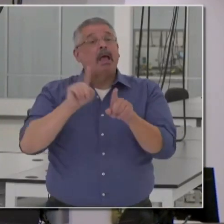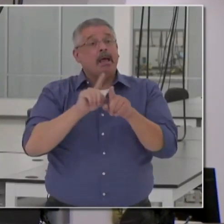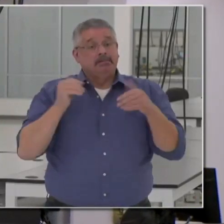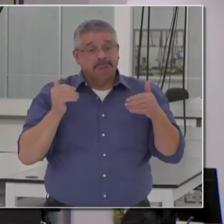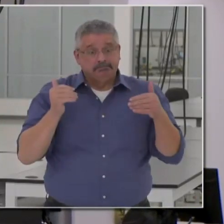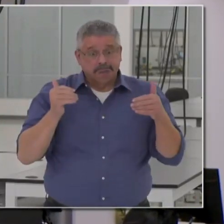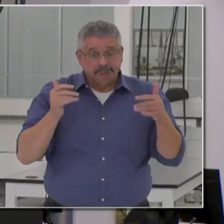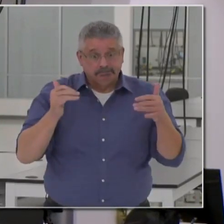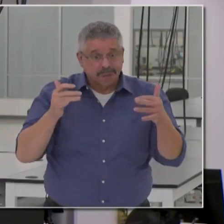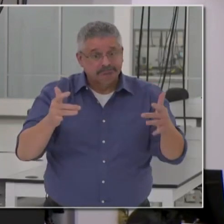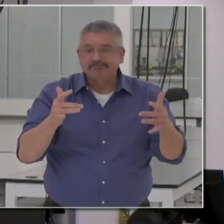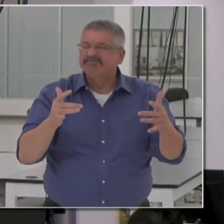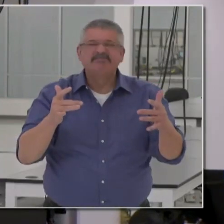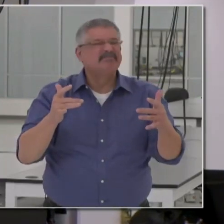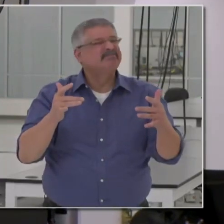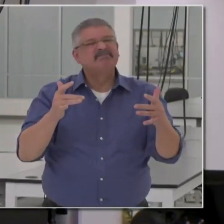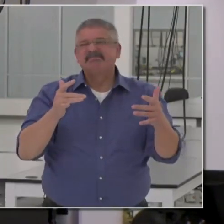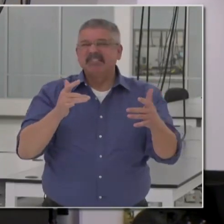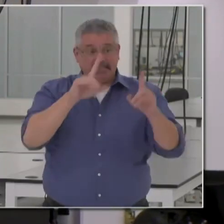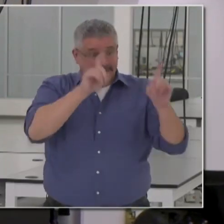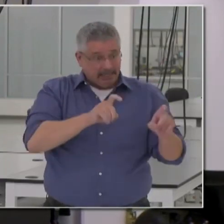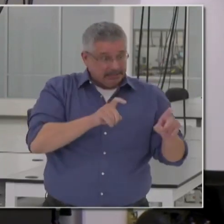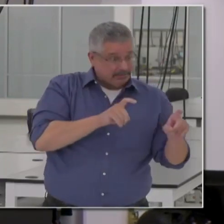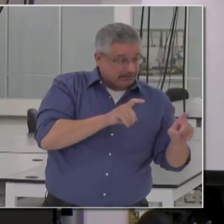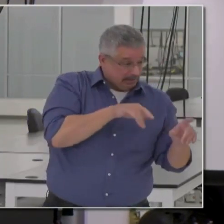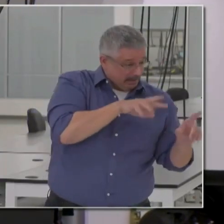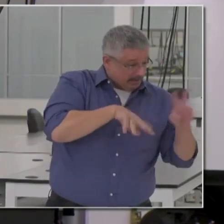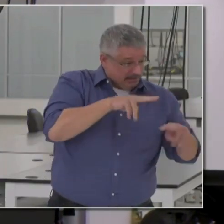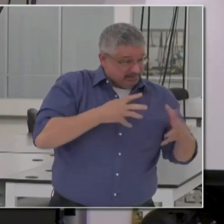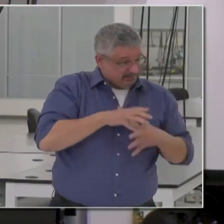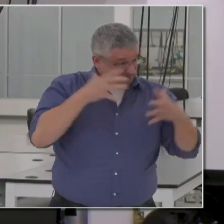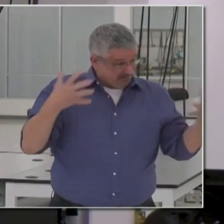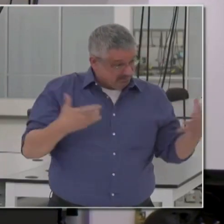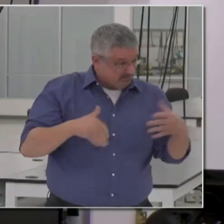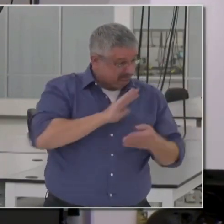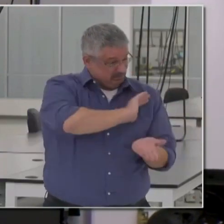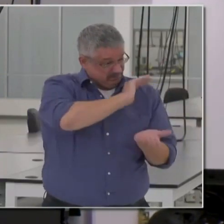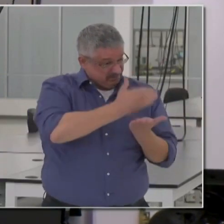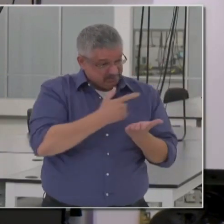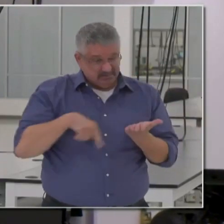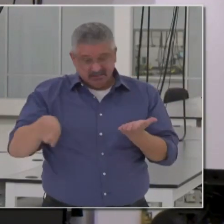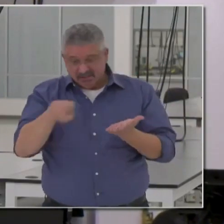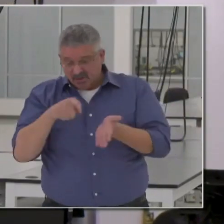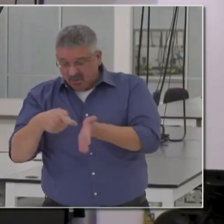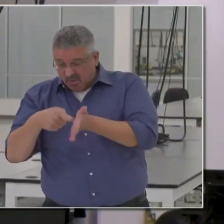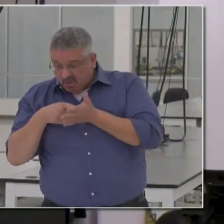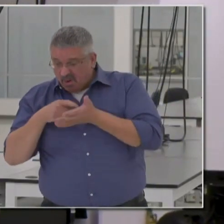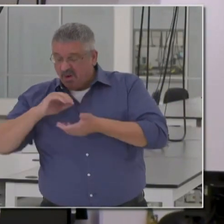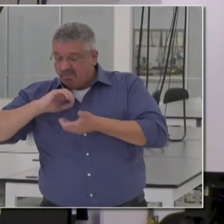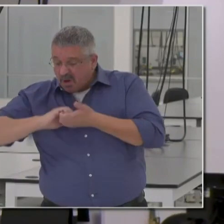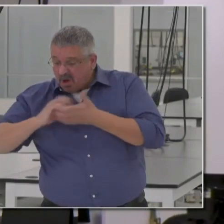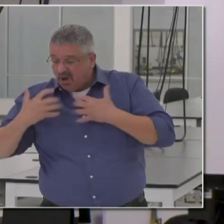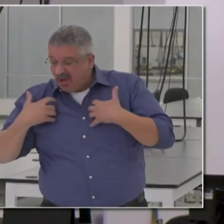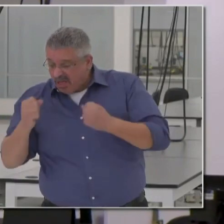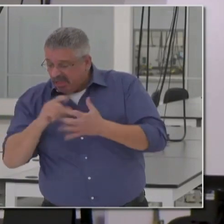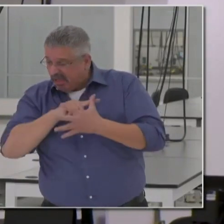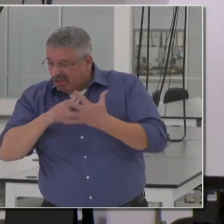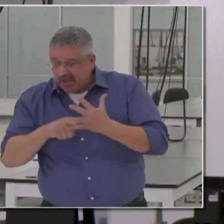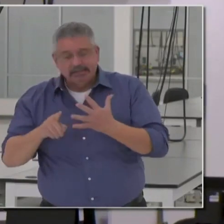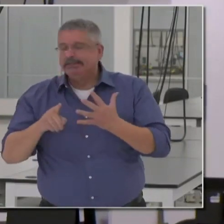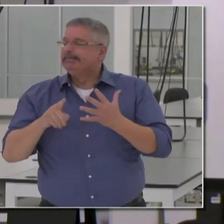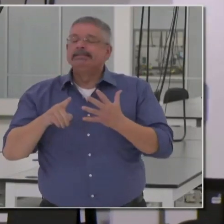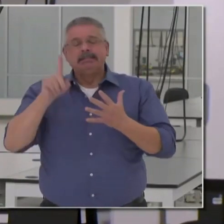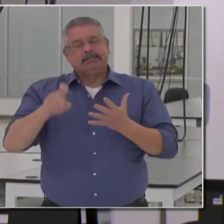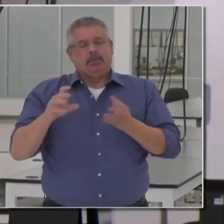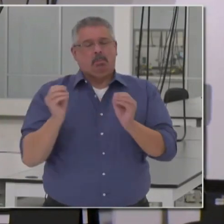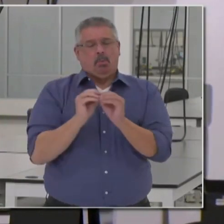we were on, we simply would not meet the demand, the need, and the desire by our epidemiologists, our partners, health partners, all across the state